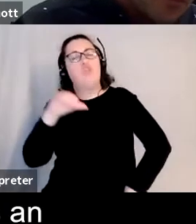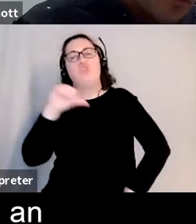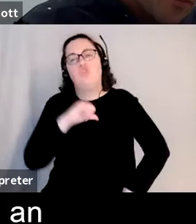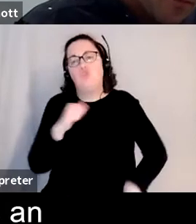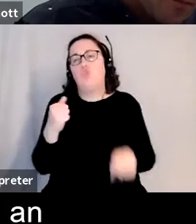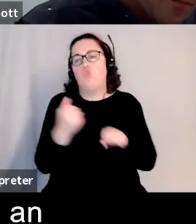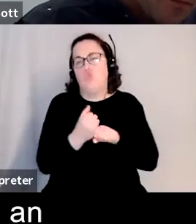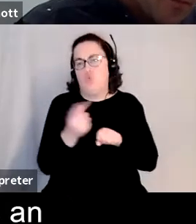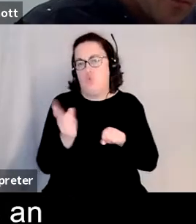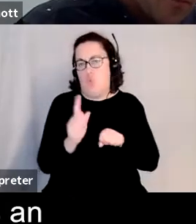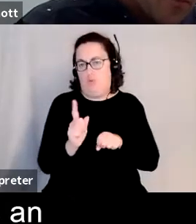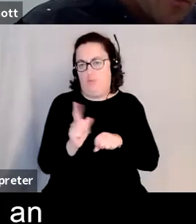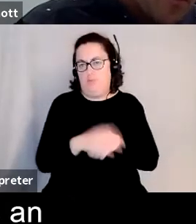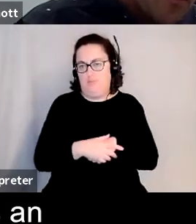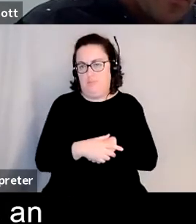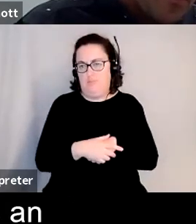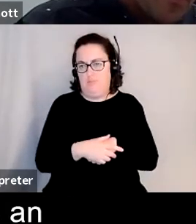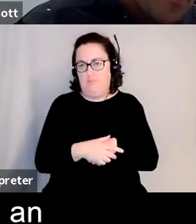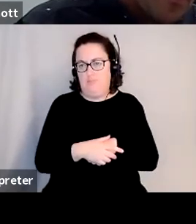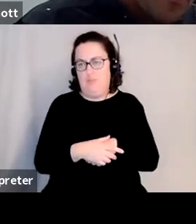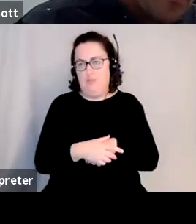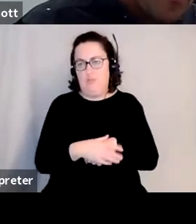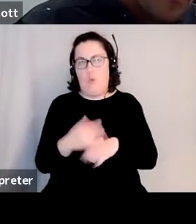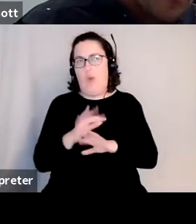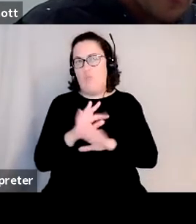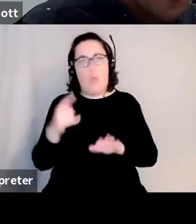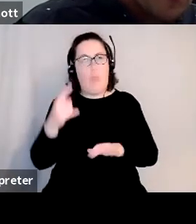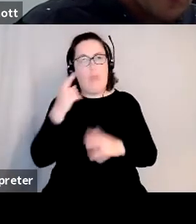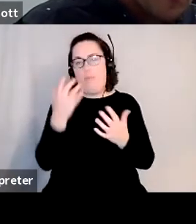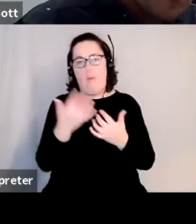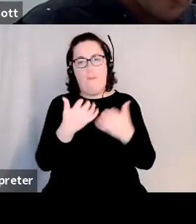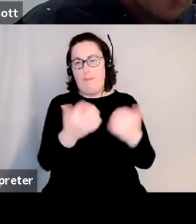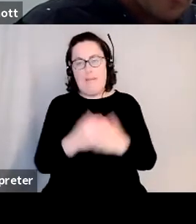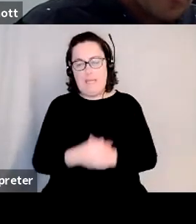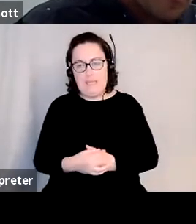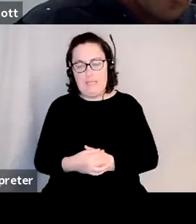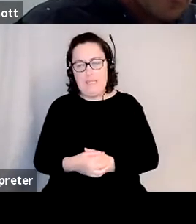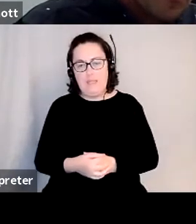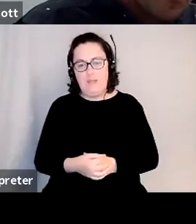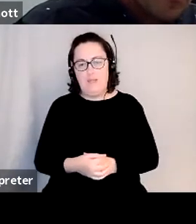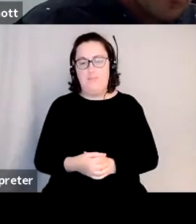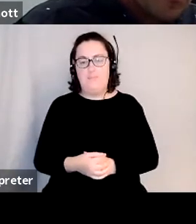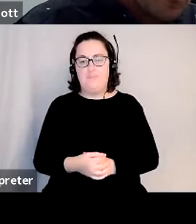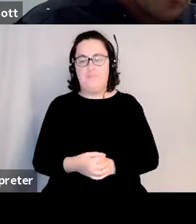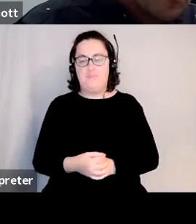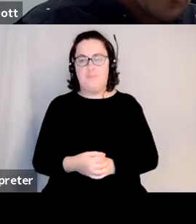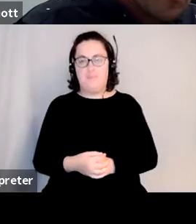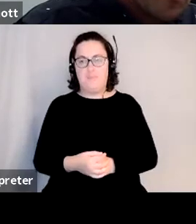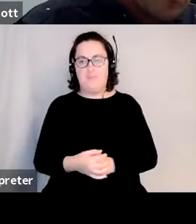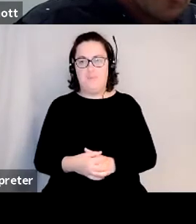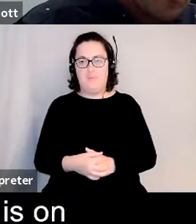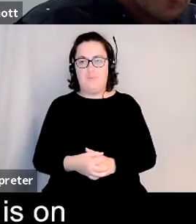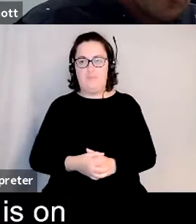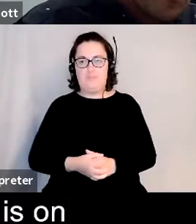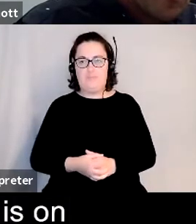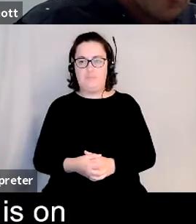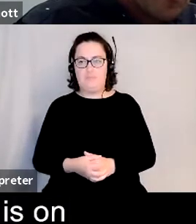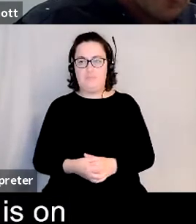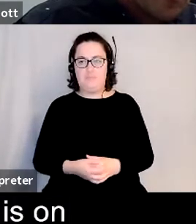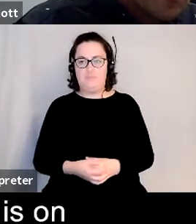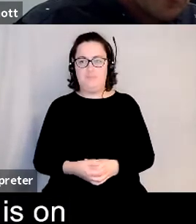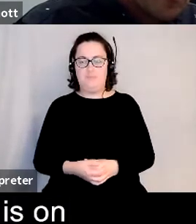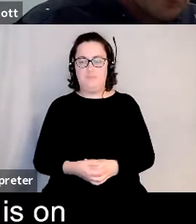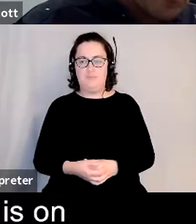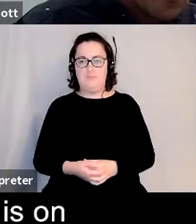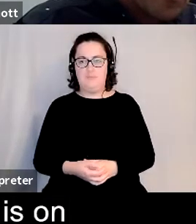unconscious idea of public or context but the most importantly for me um weirdly enough